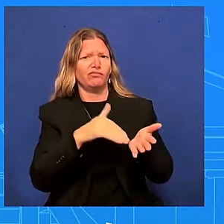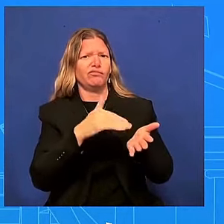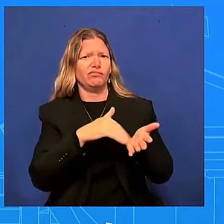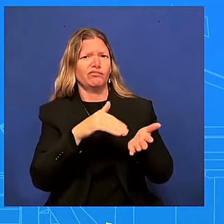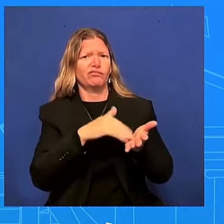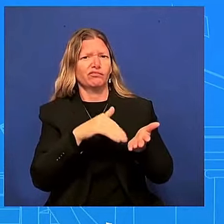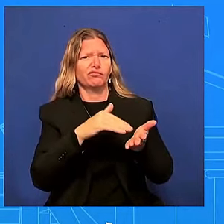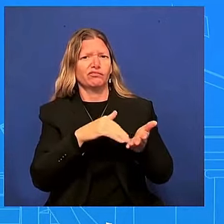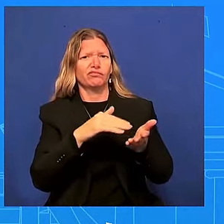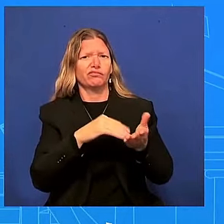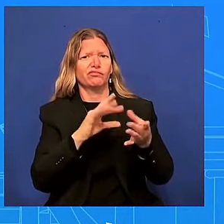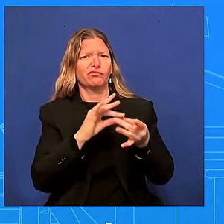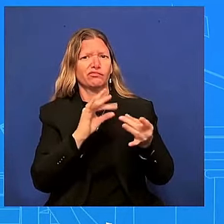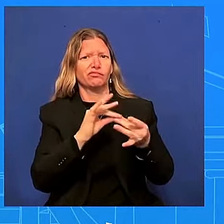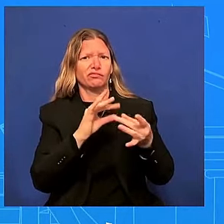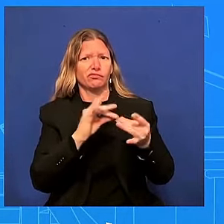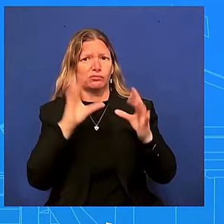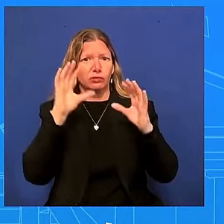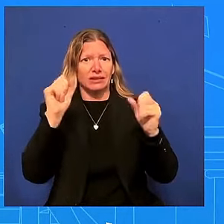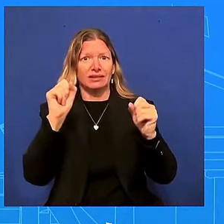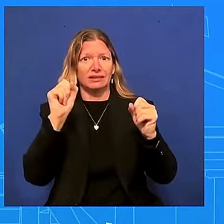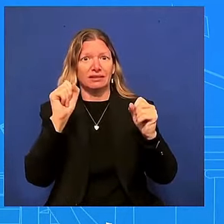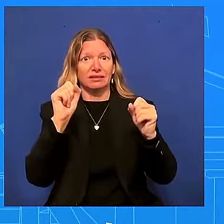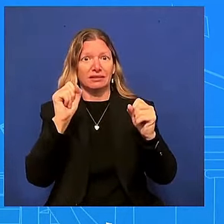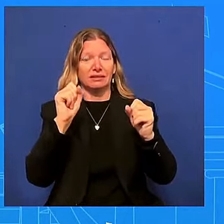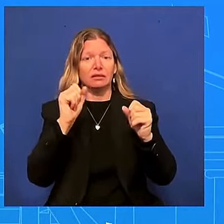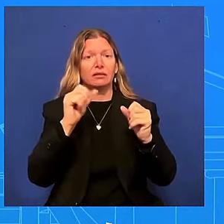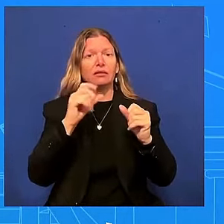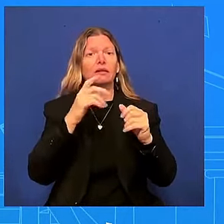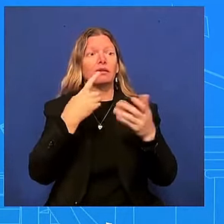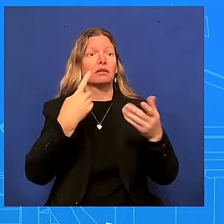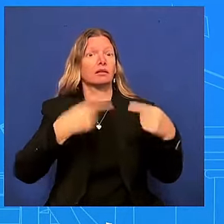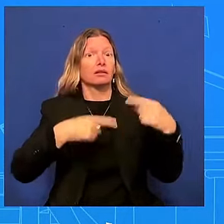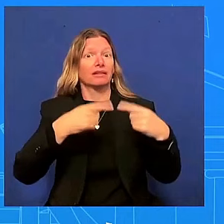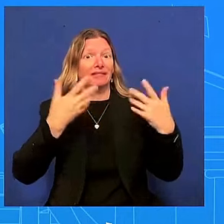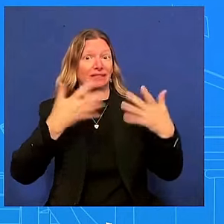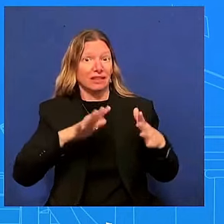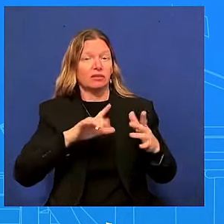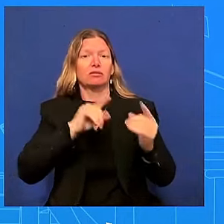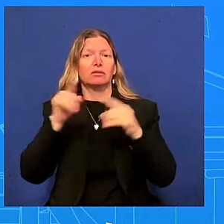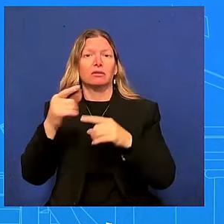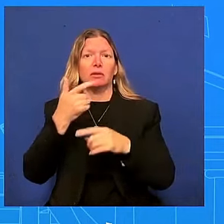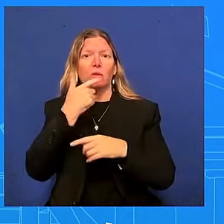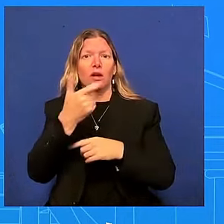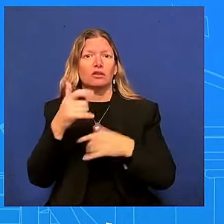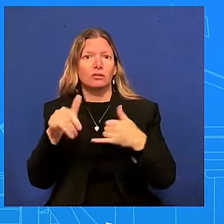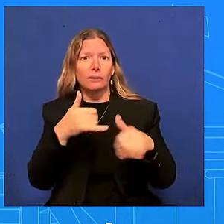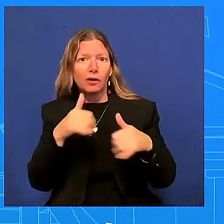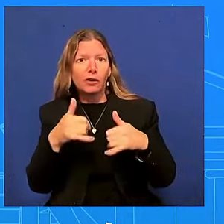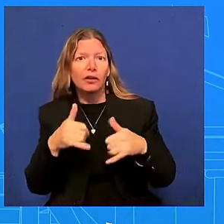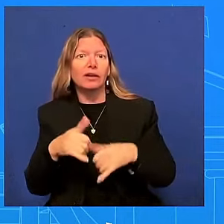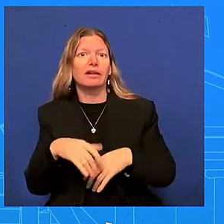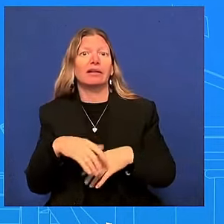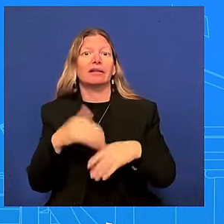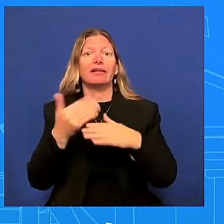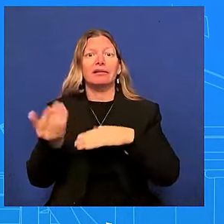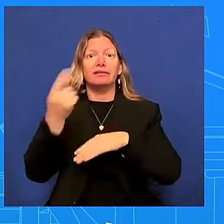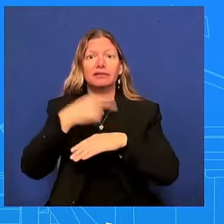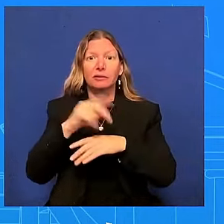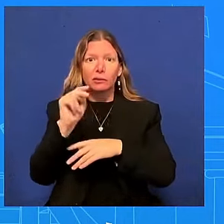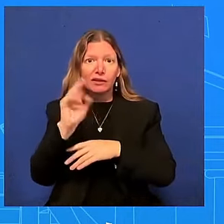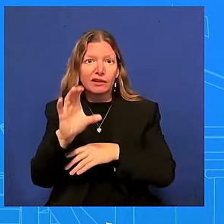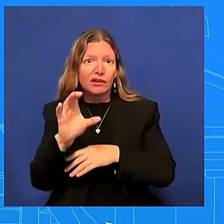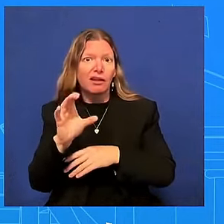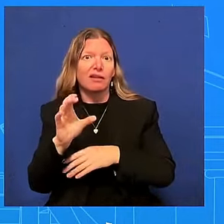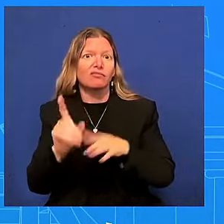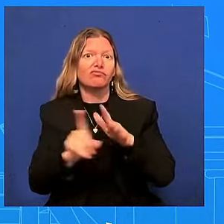uh his remarks the next day in north carolina uh his appearances at fundraisers his appearances this morning at the dc